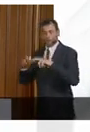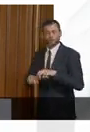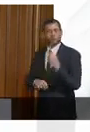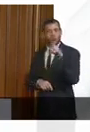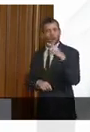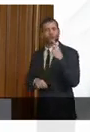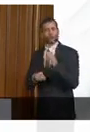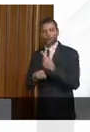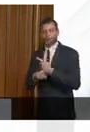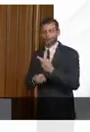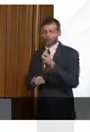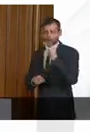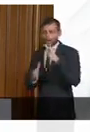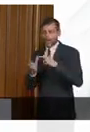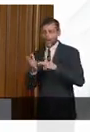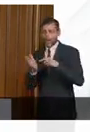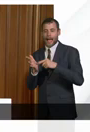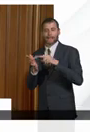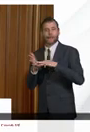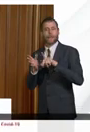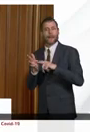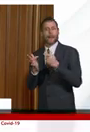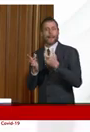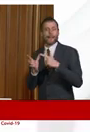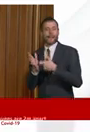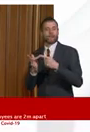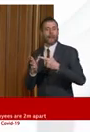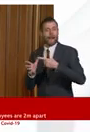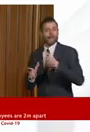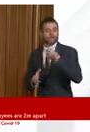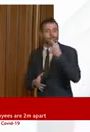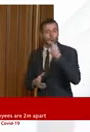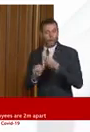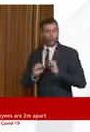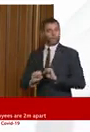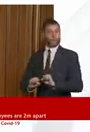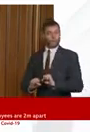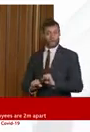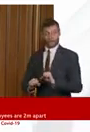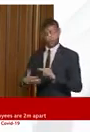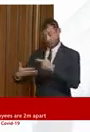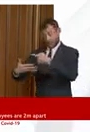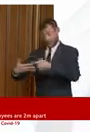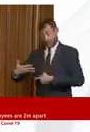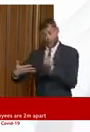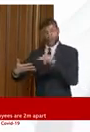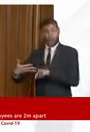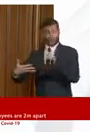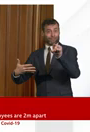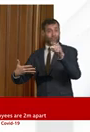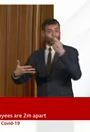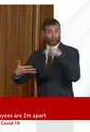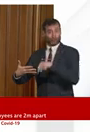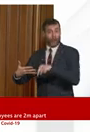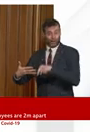chloroquine and hydroxychloroquine those are drugs that as you say have been used in malaria uh are on that list so uh there is a lot of